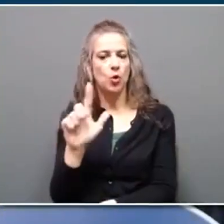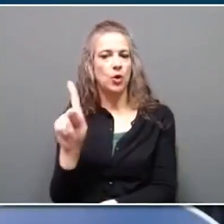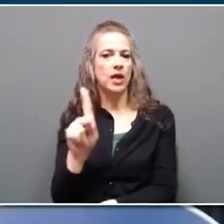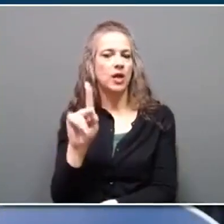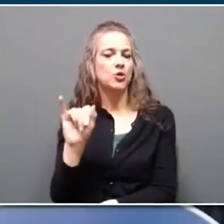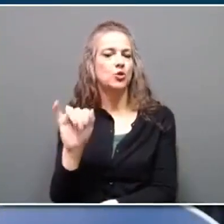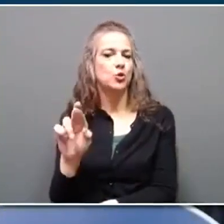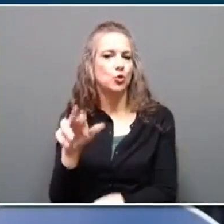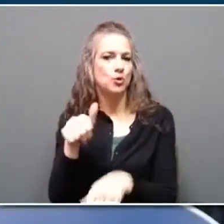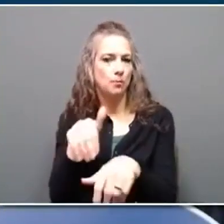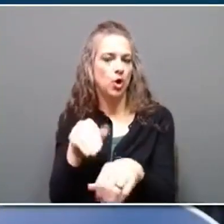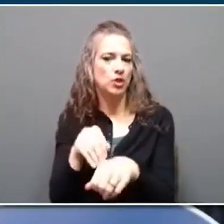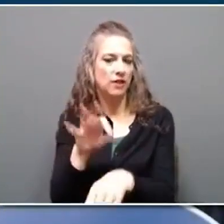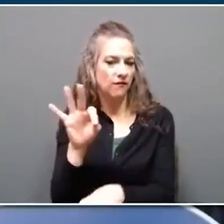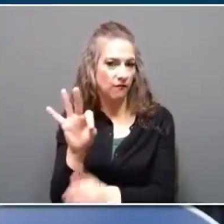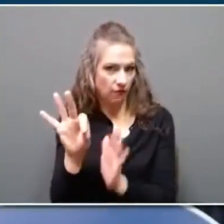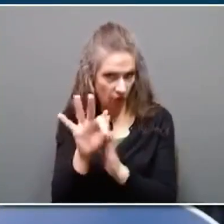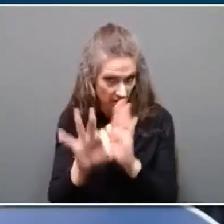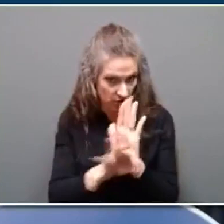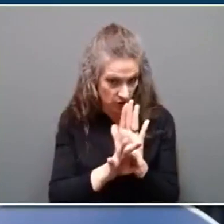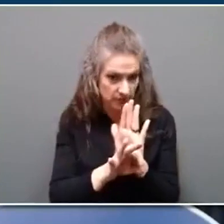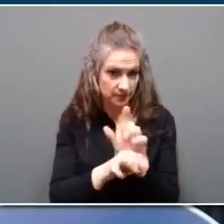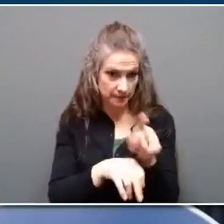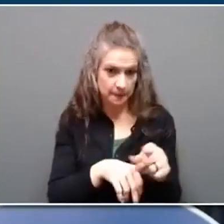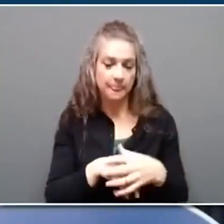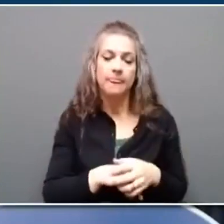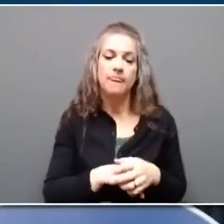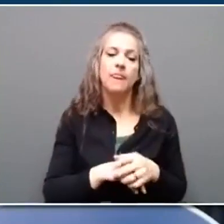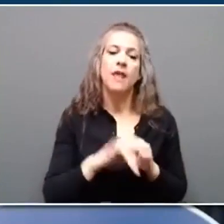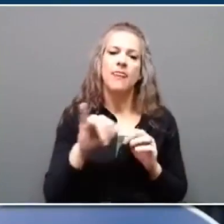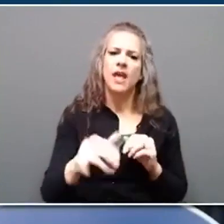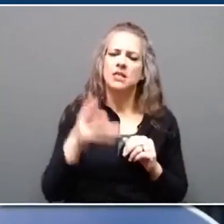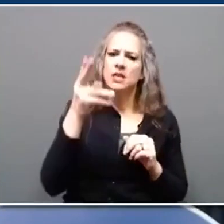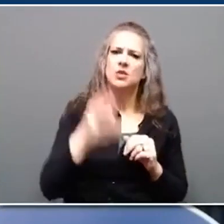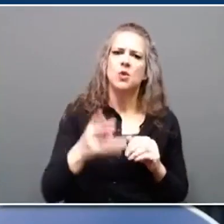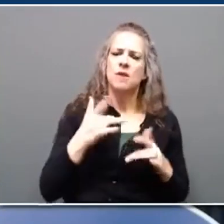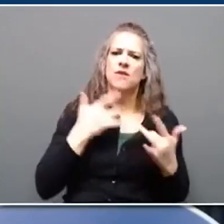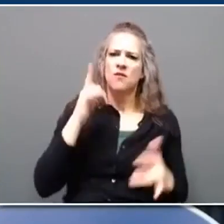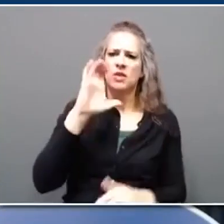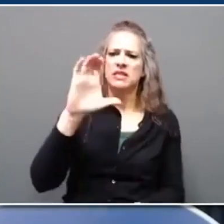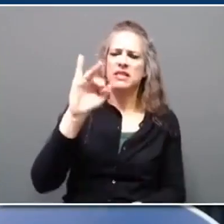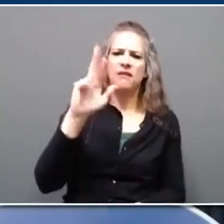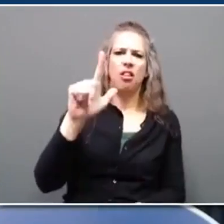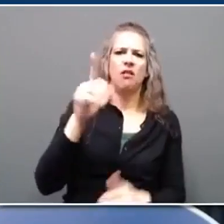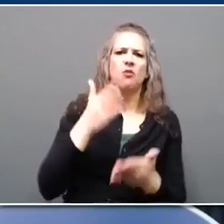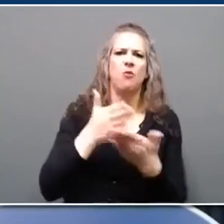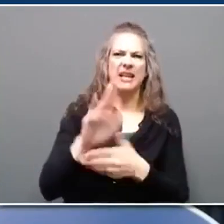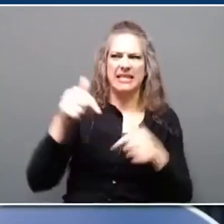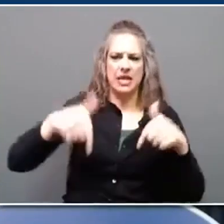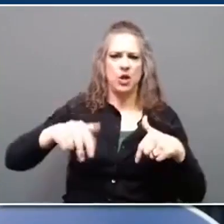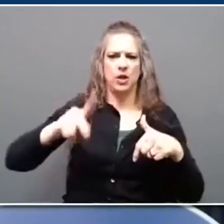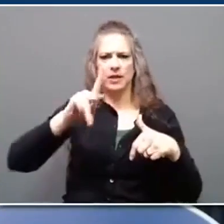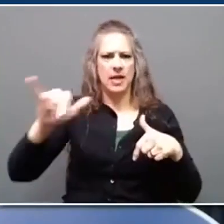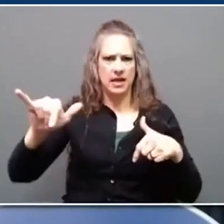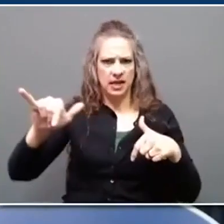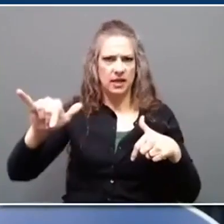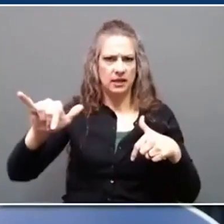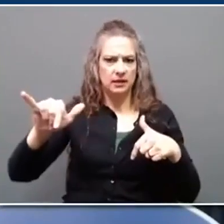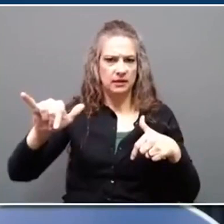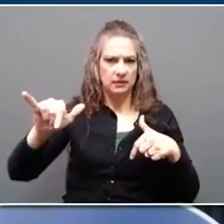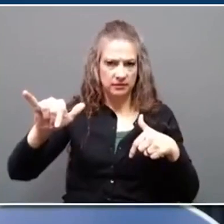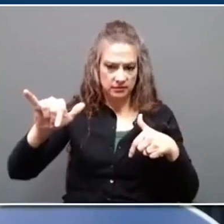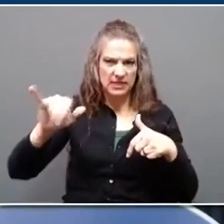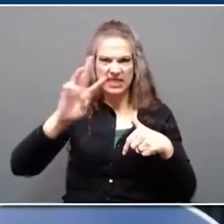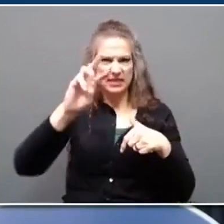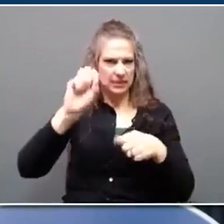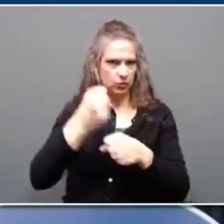in Frankfurt. This was a historic event for civil rights that happened right here in Kentucky six decades ago. More